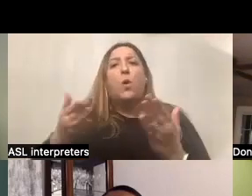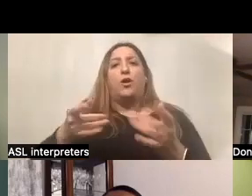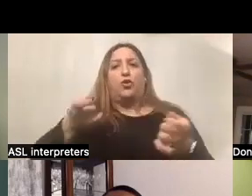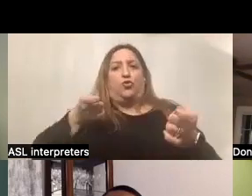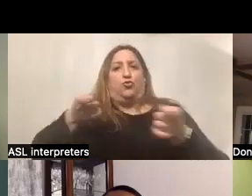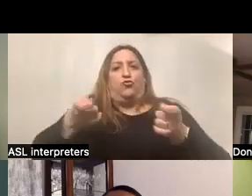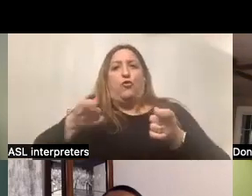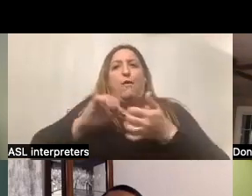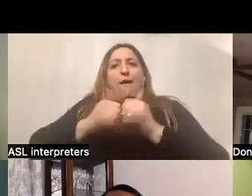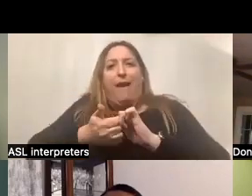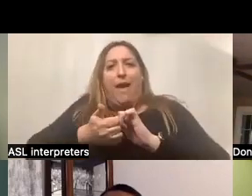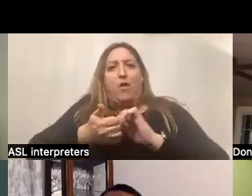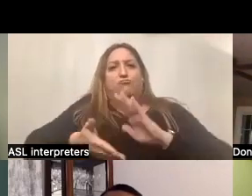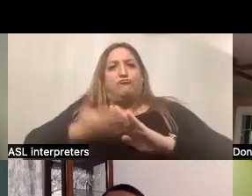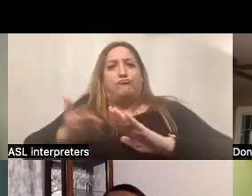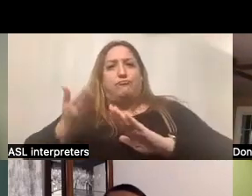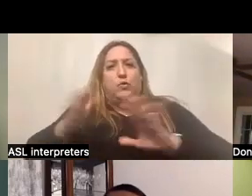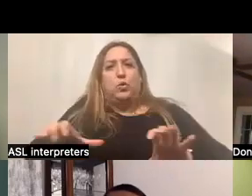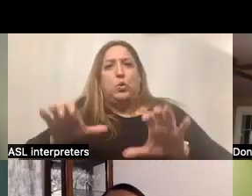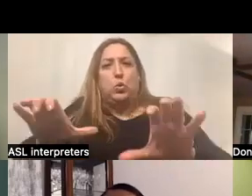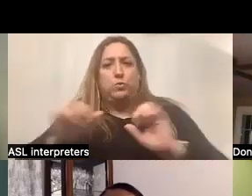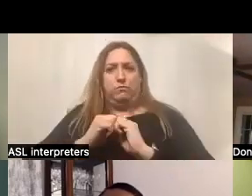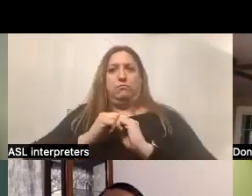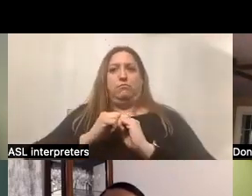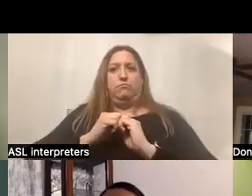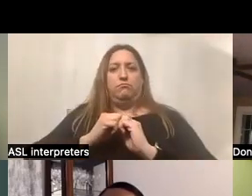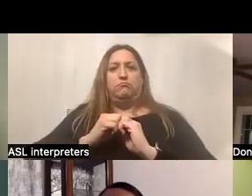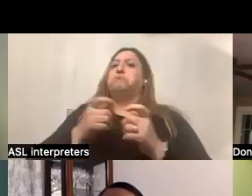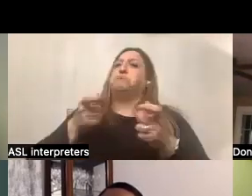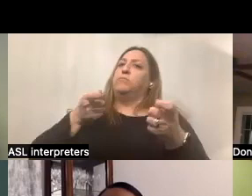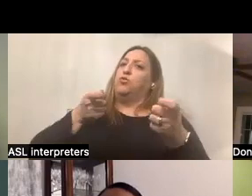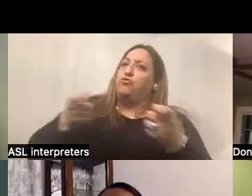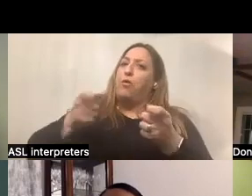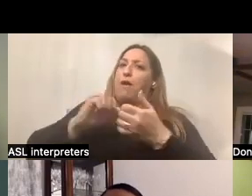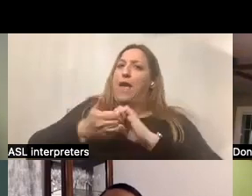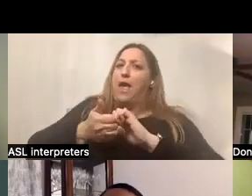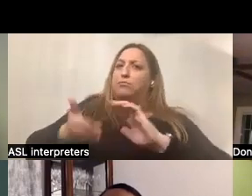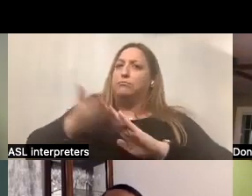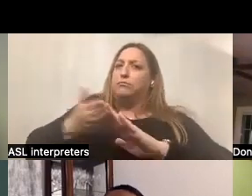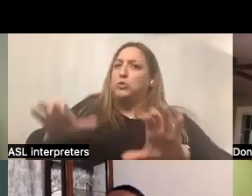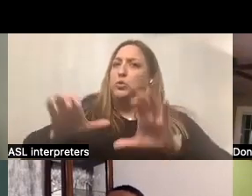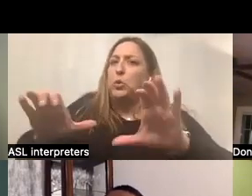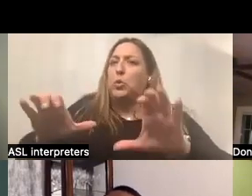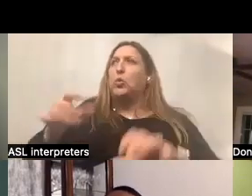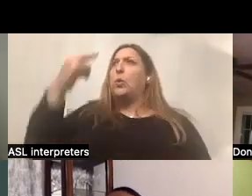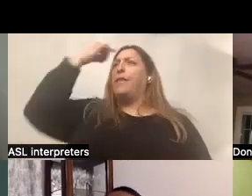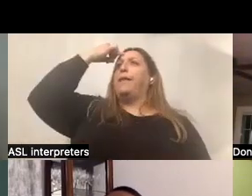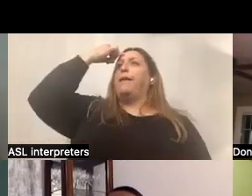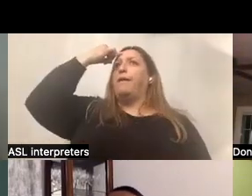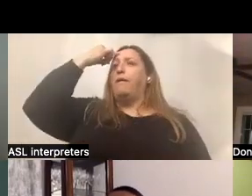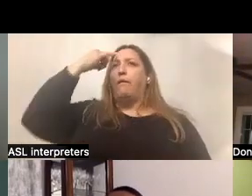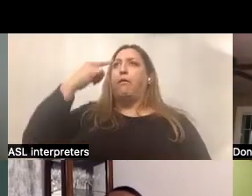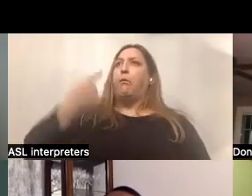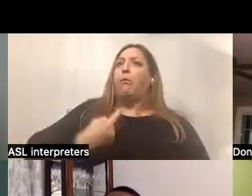of how things are done. And being in control of how things are done. So no one has to think of being out there